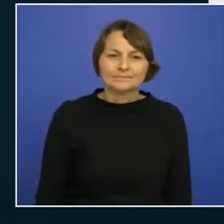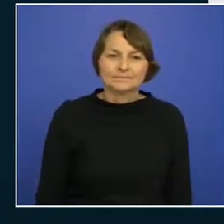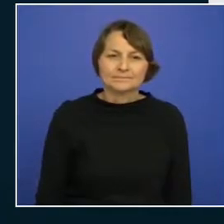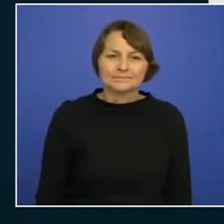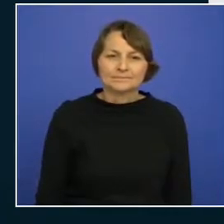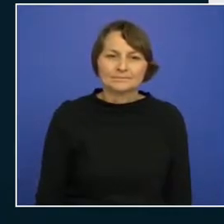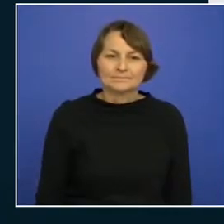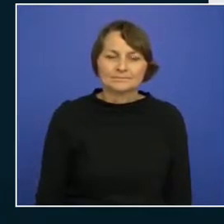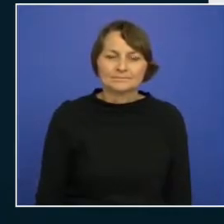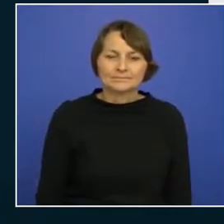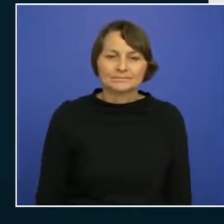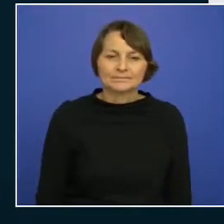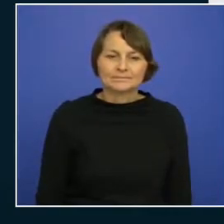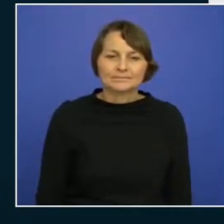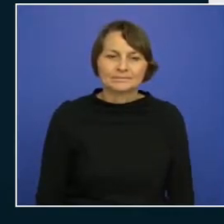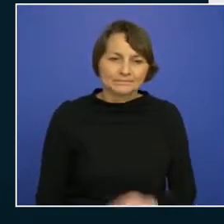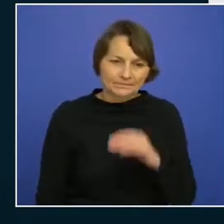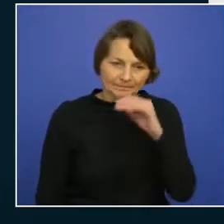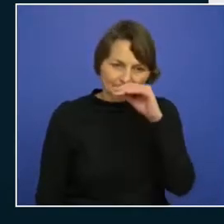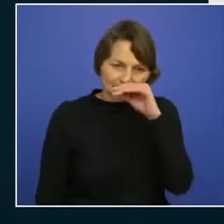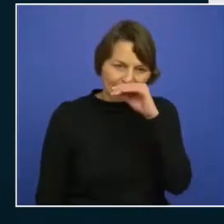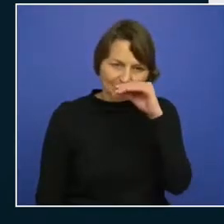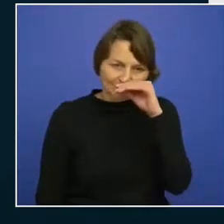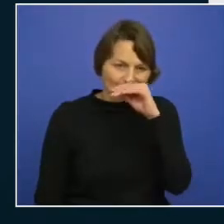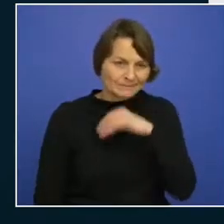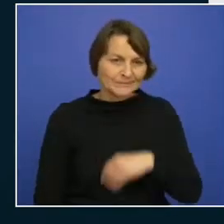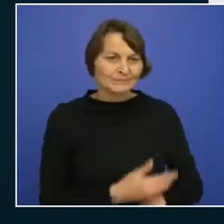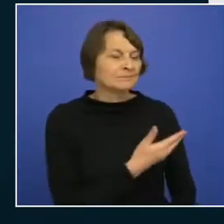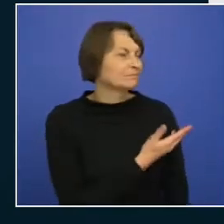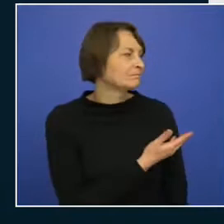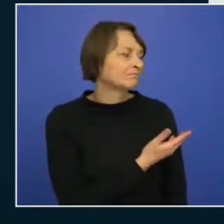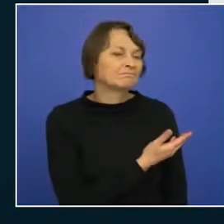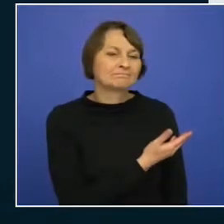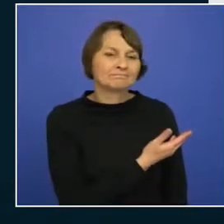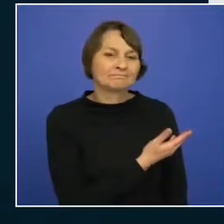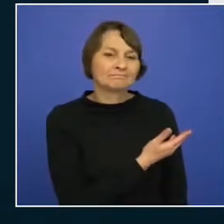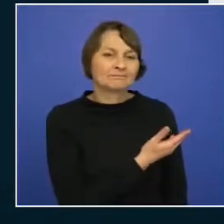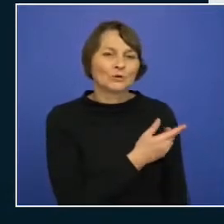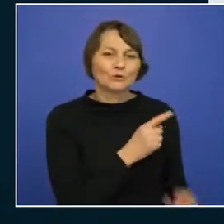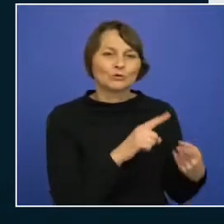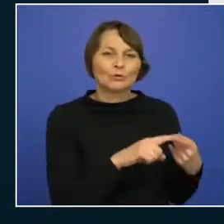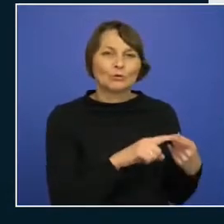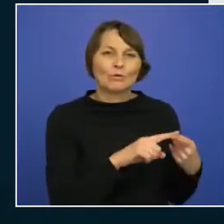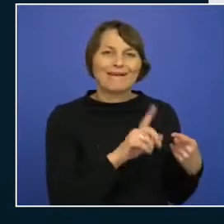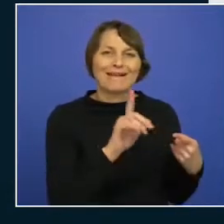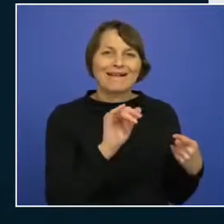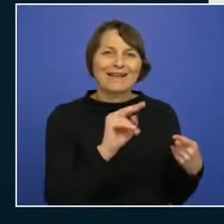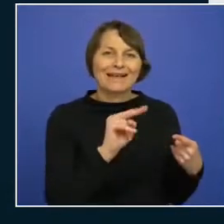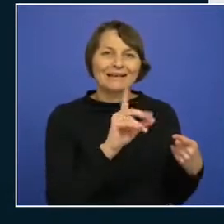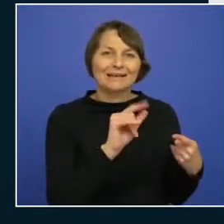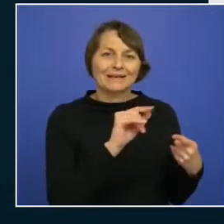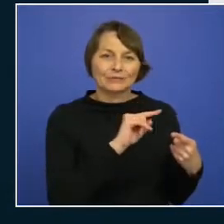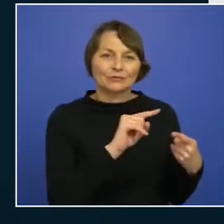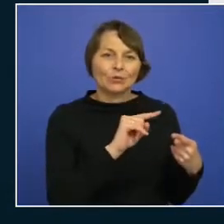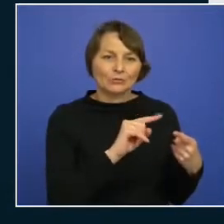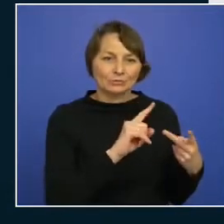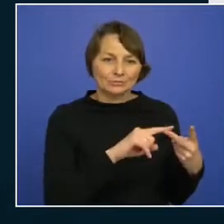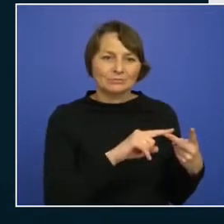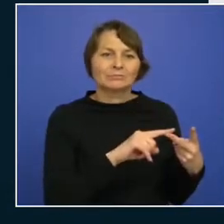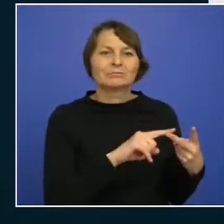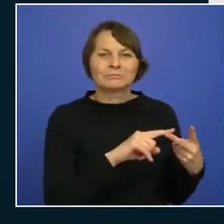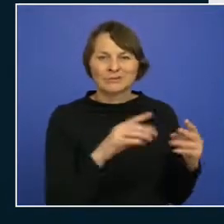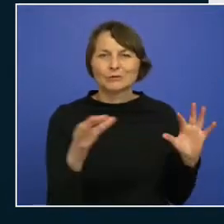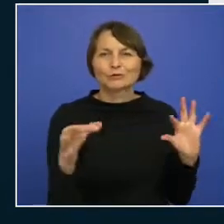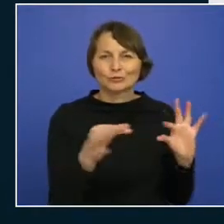part of the management group structure I configured so I got a landing zone management group here with the corporation in here and then the landing zone subscription